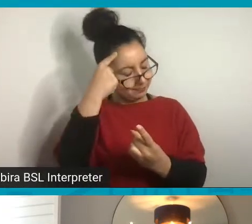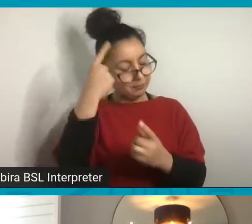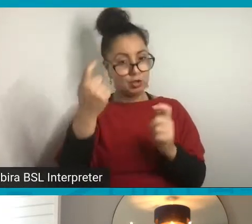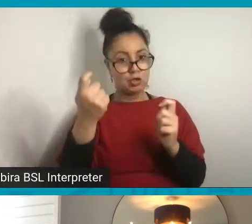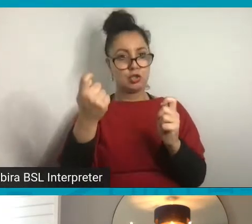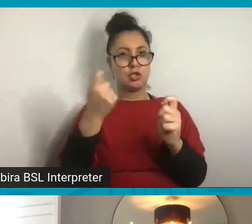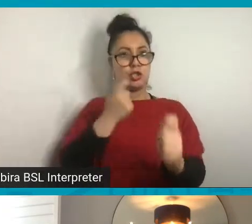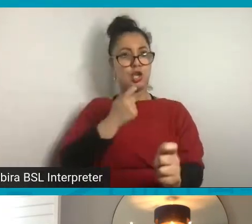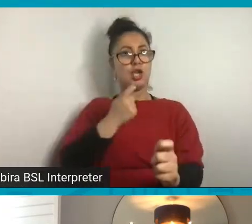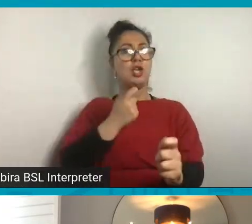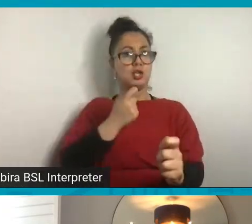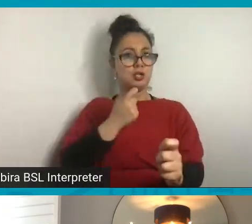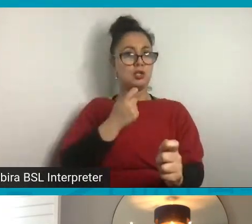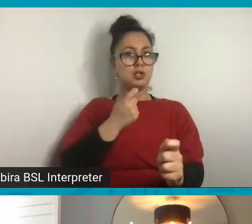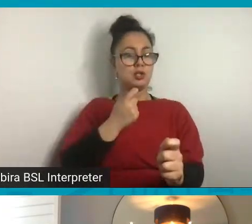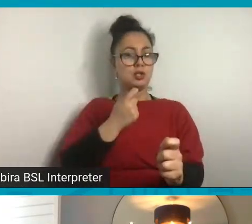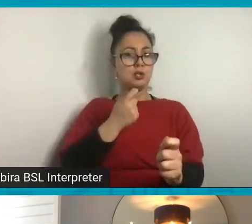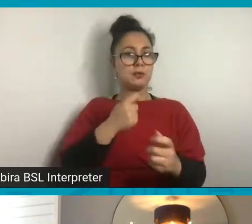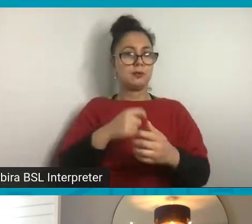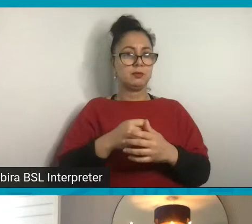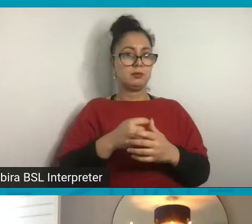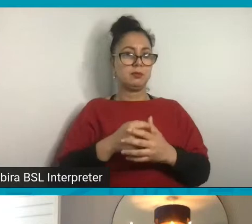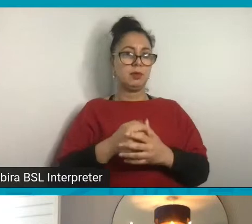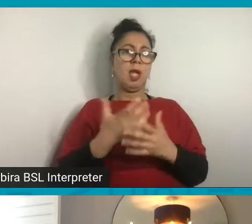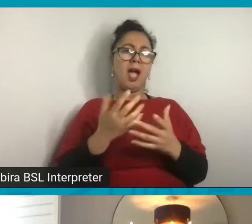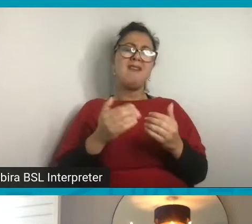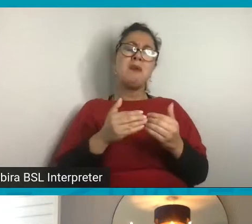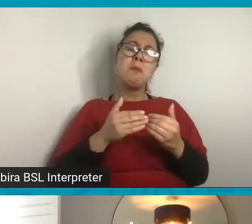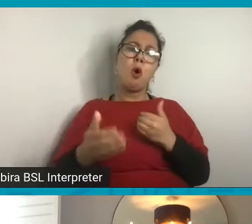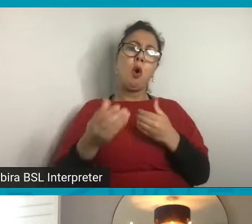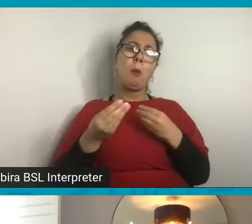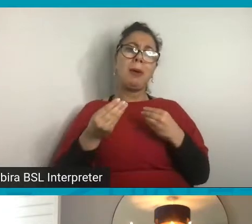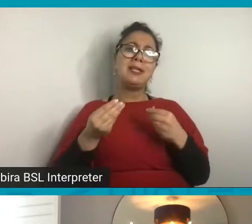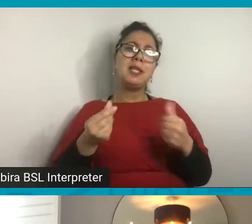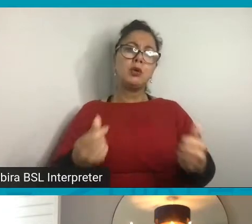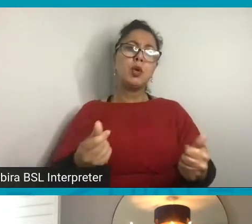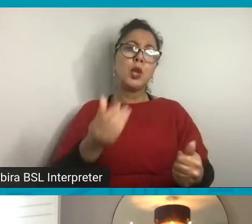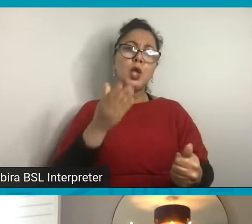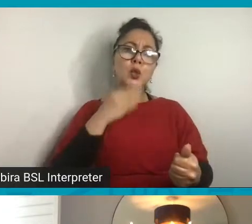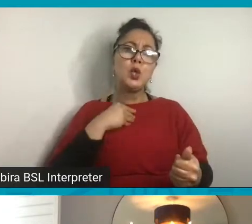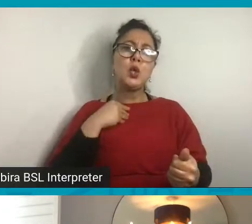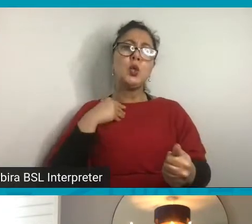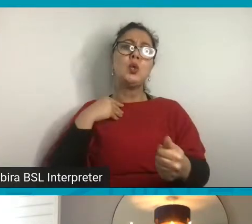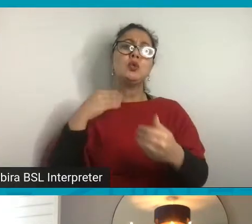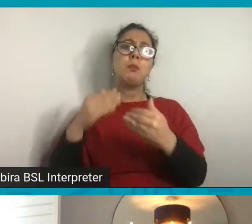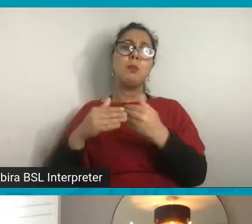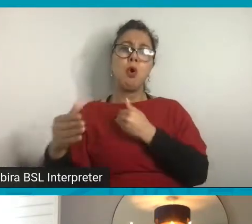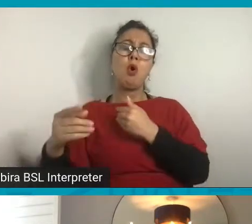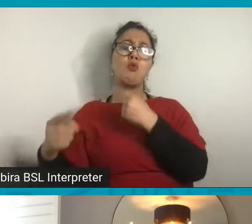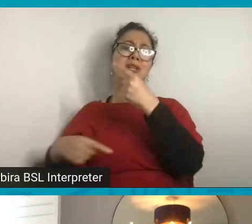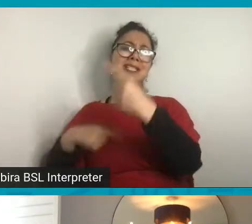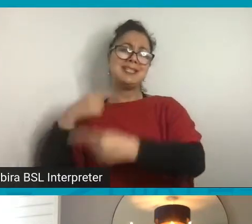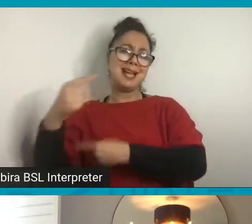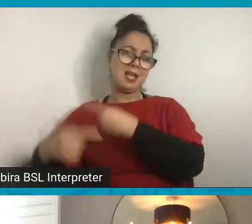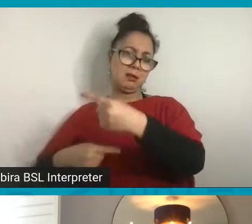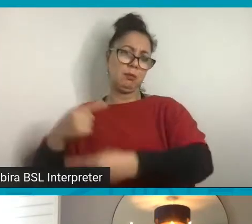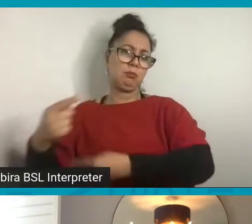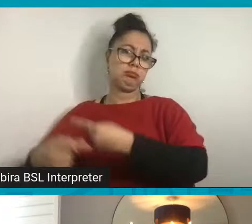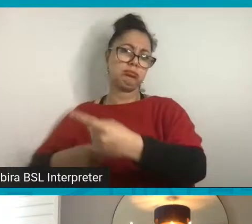have more materials that are using more recyclable and